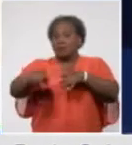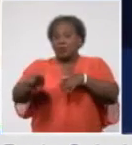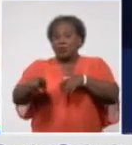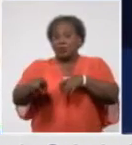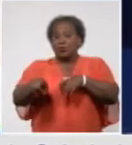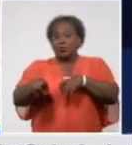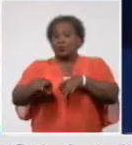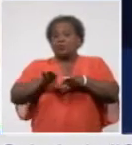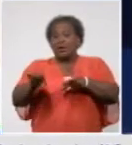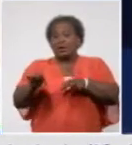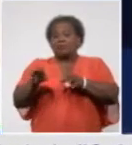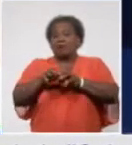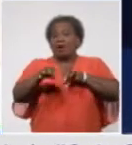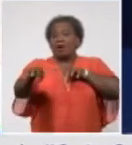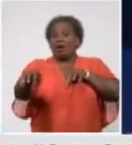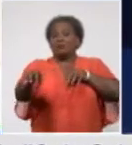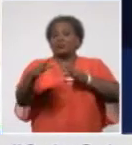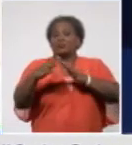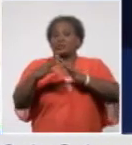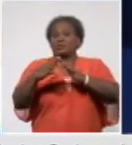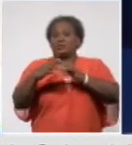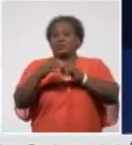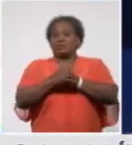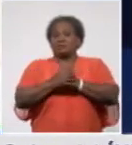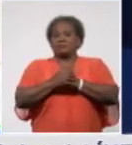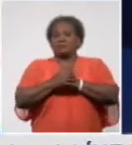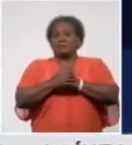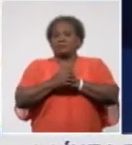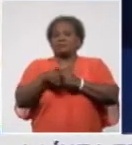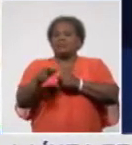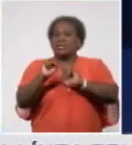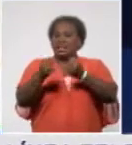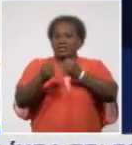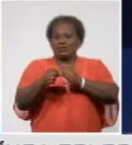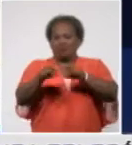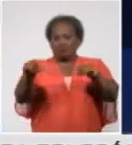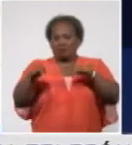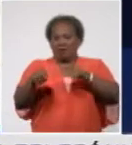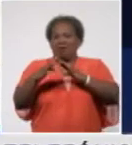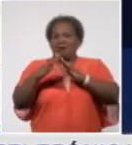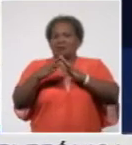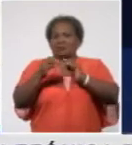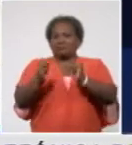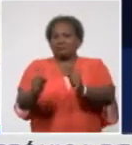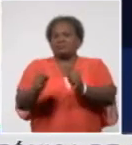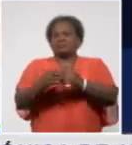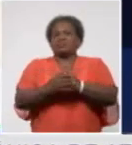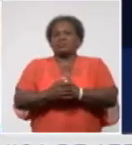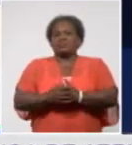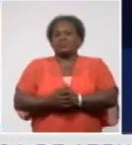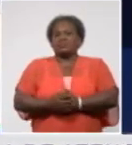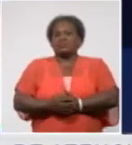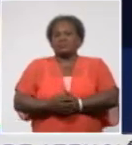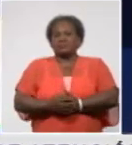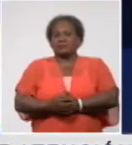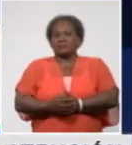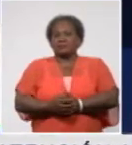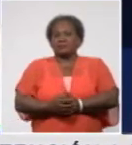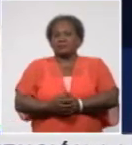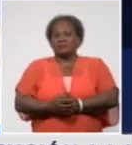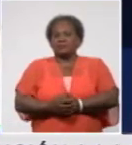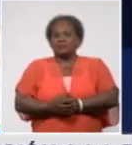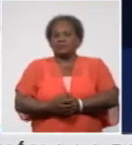Today, one patient continues to be in a critical state, and 11 reported as serious,